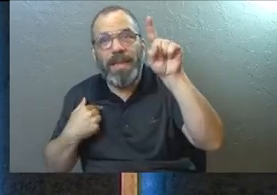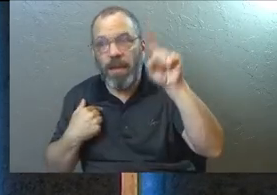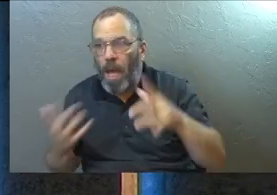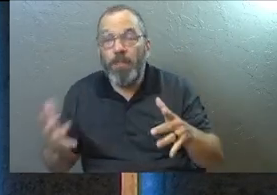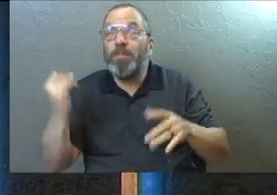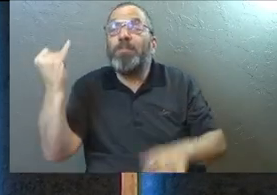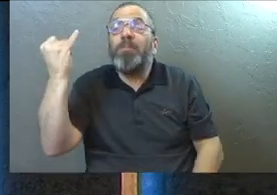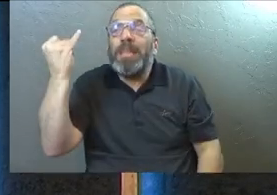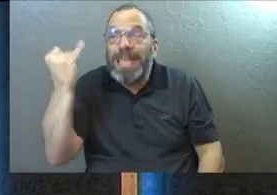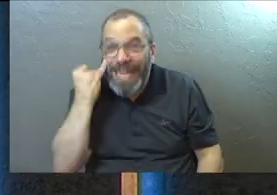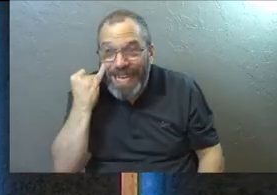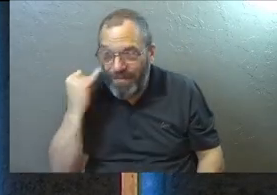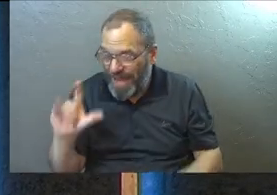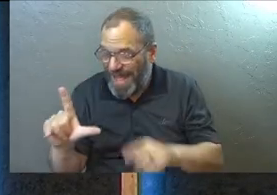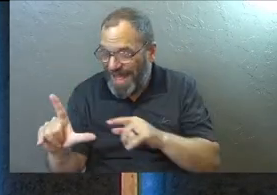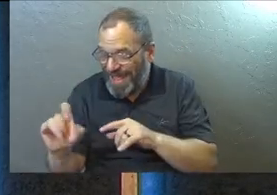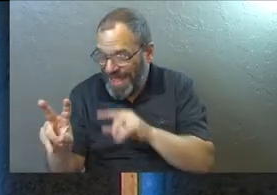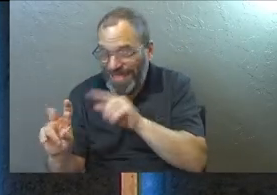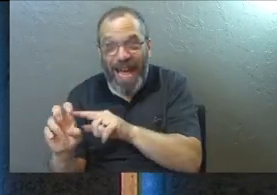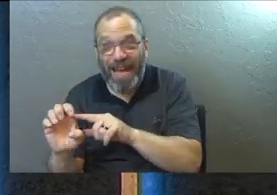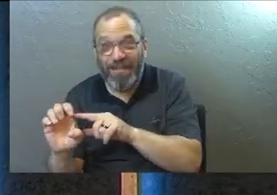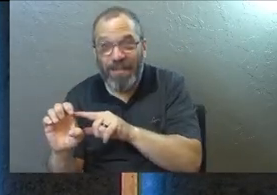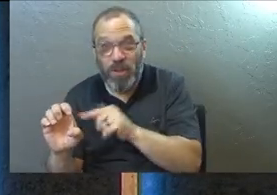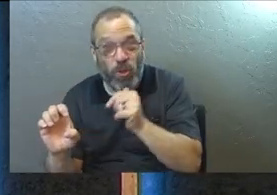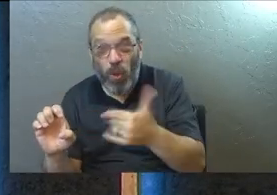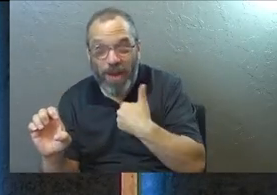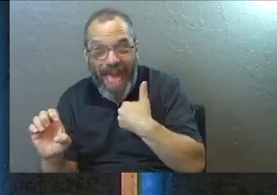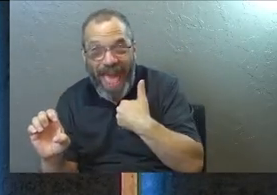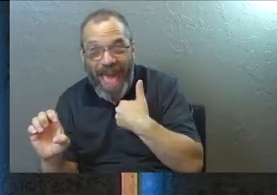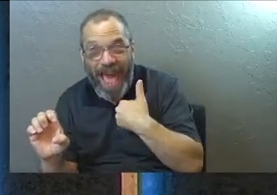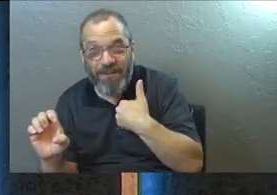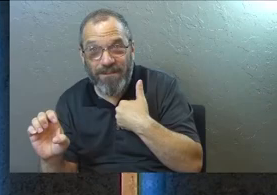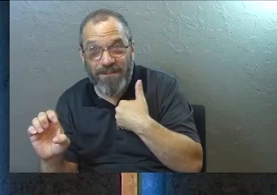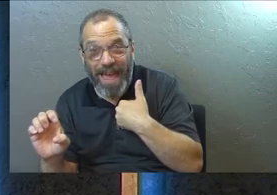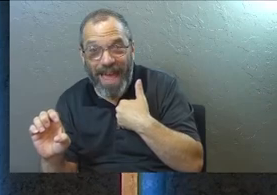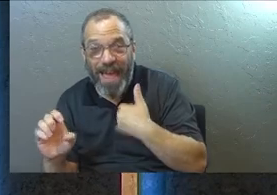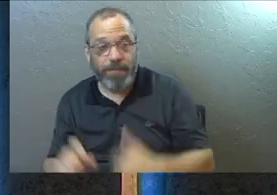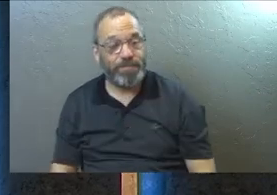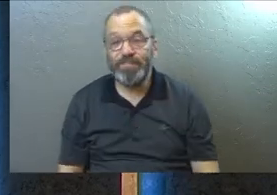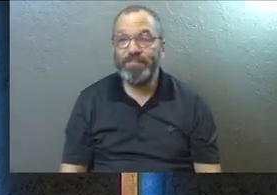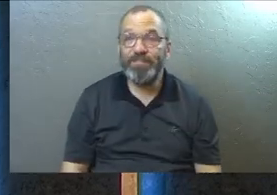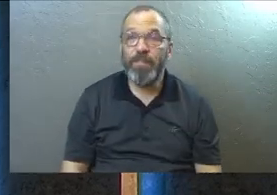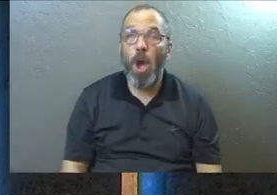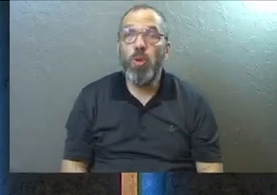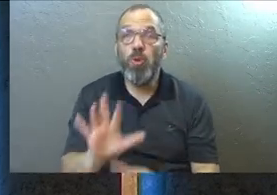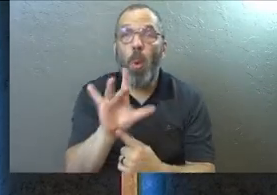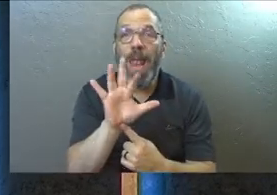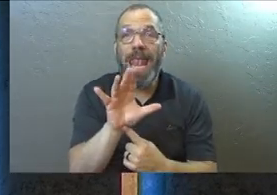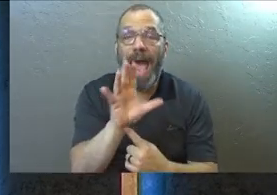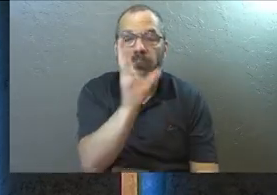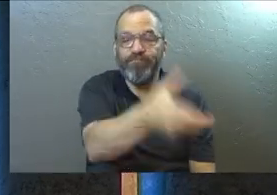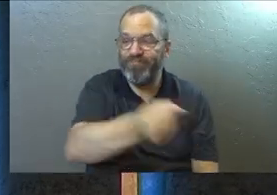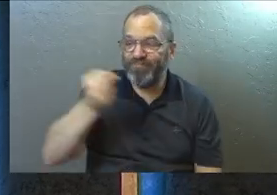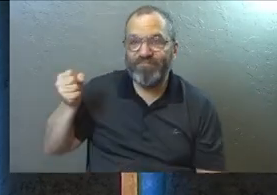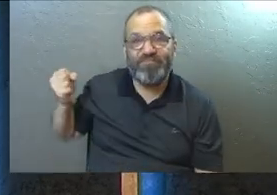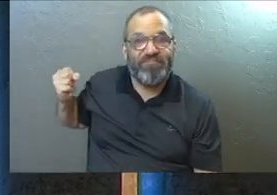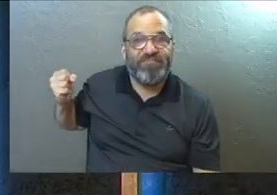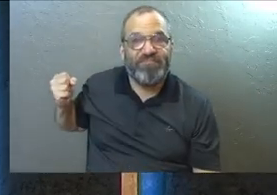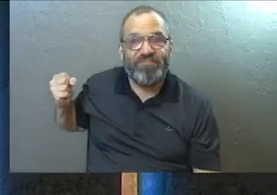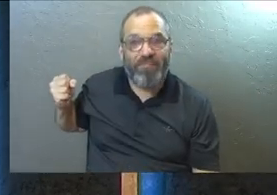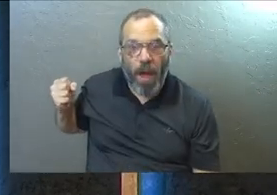He's like, if you don't get that first love back as God's people, he's like, I'll remove your lampstand from its place.